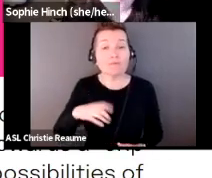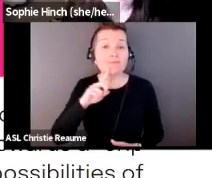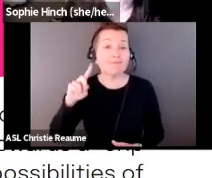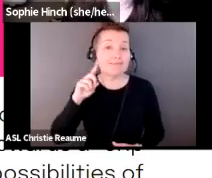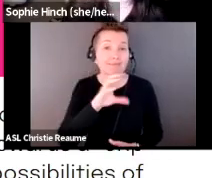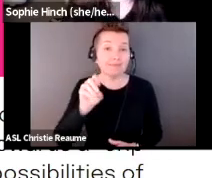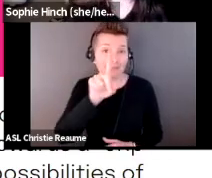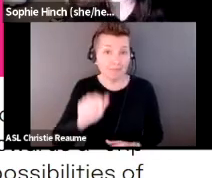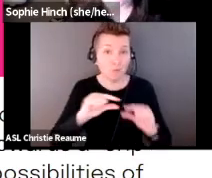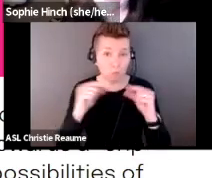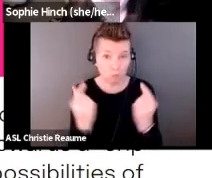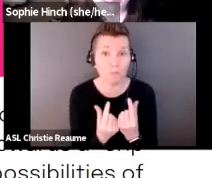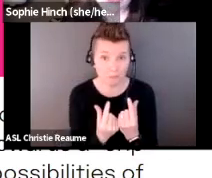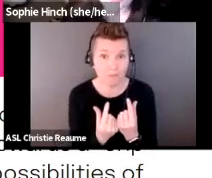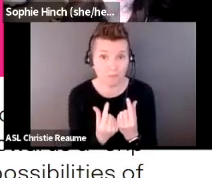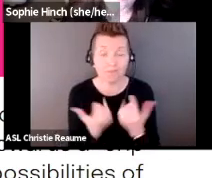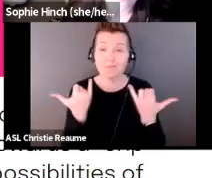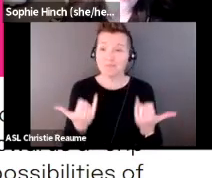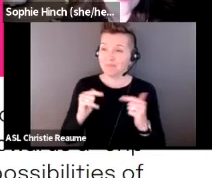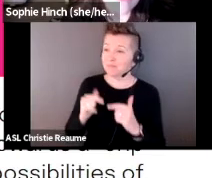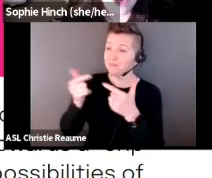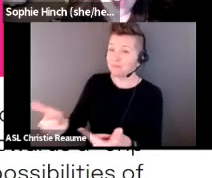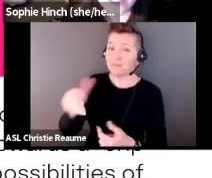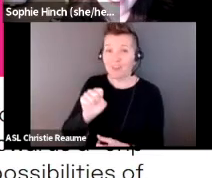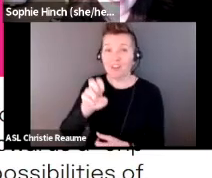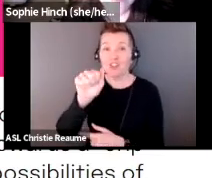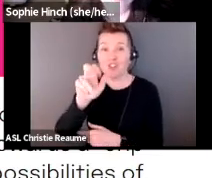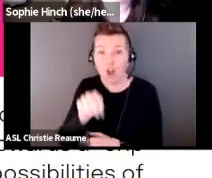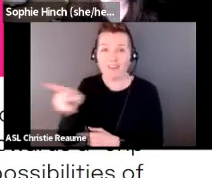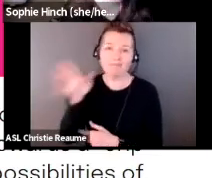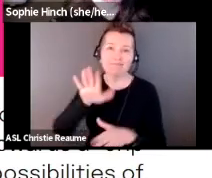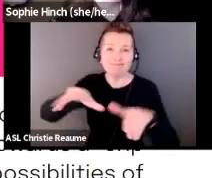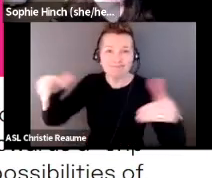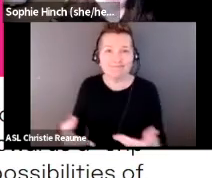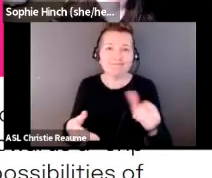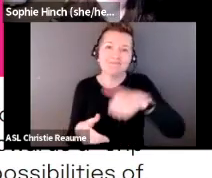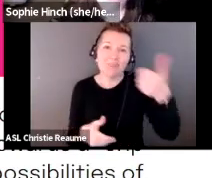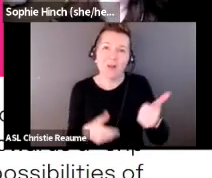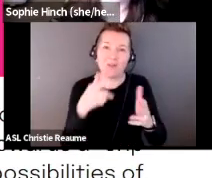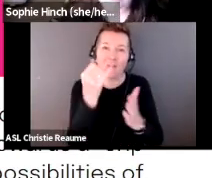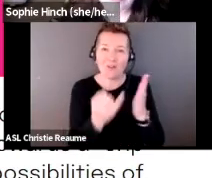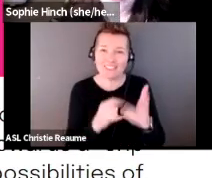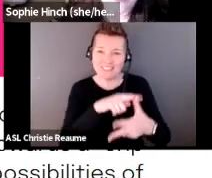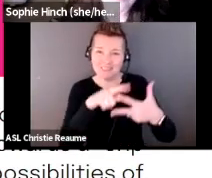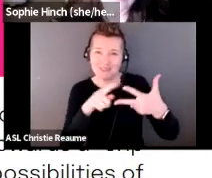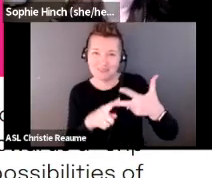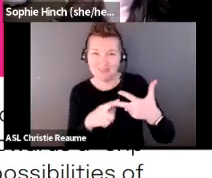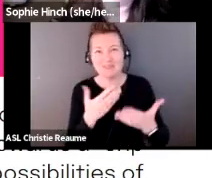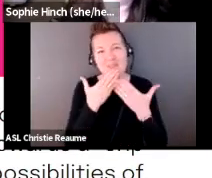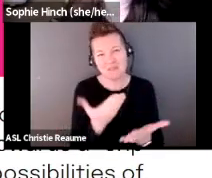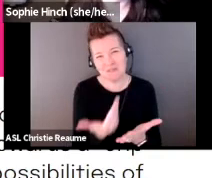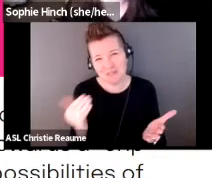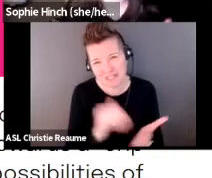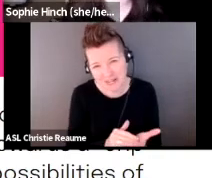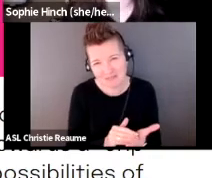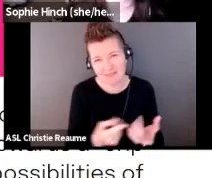said, I'll pass it over to Sean to introduce all of the artists and thank you again everyone for being here this evening.